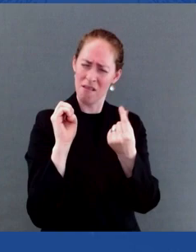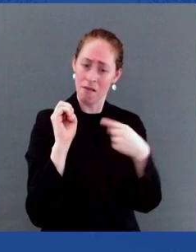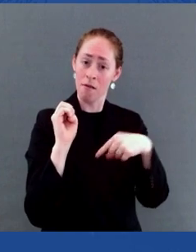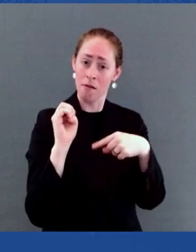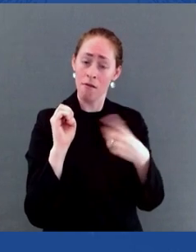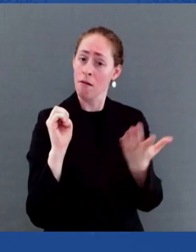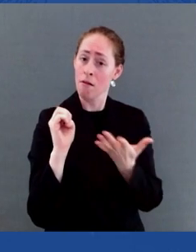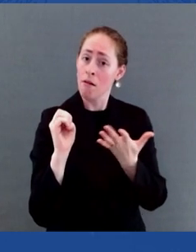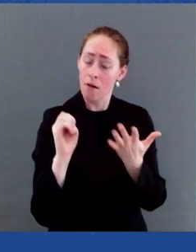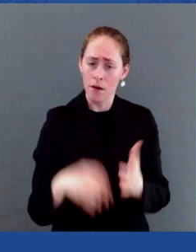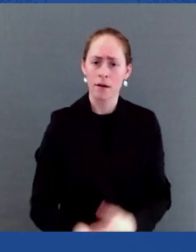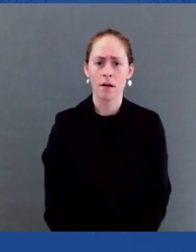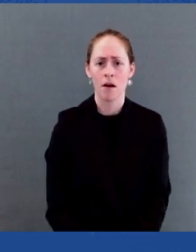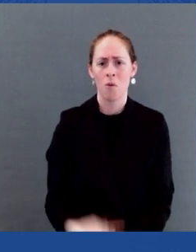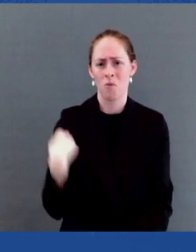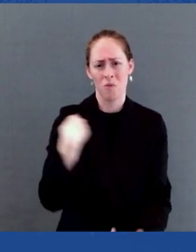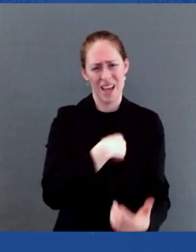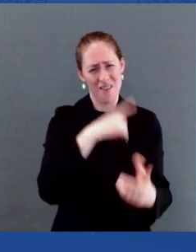EHE...